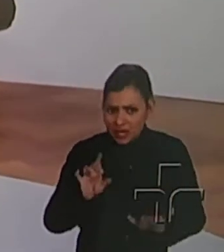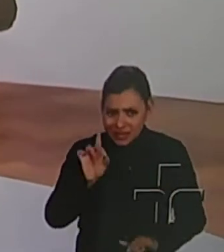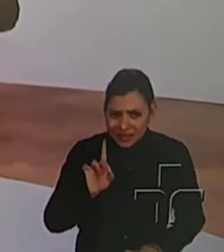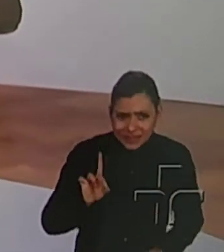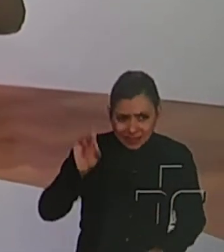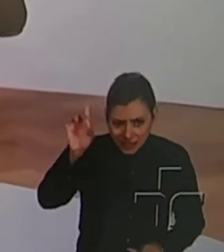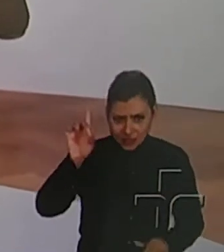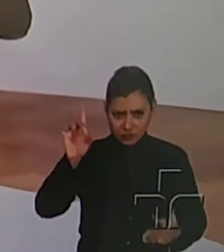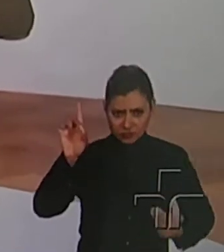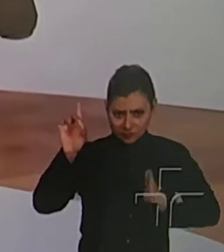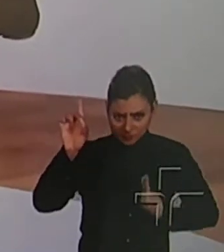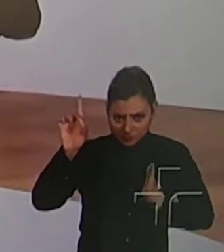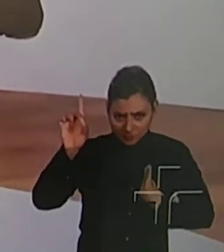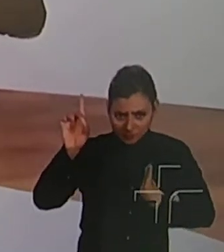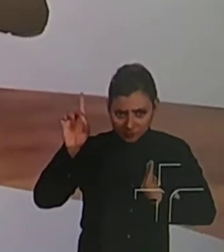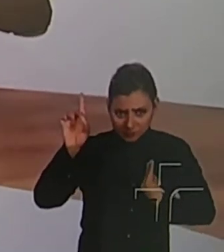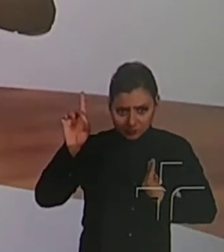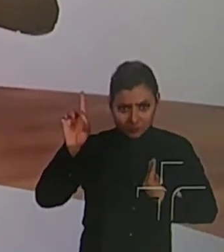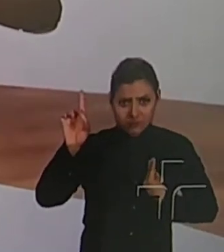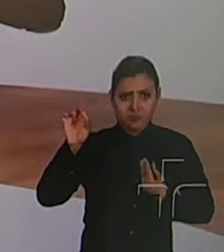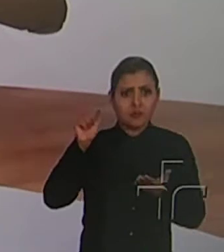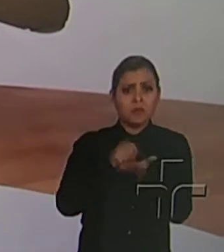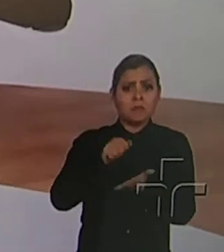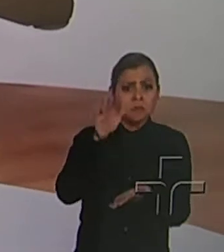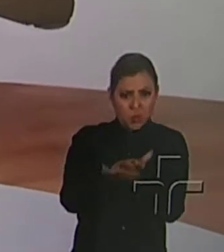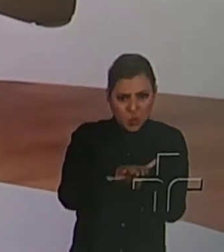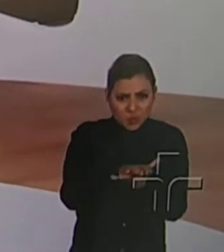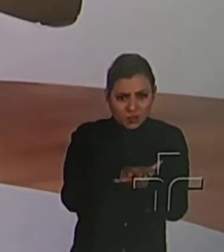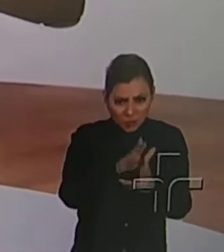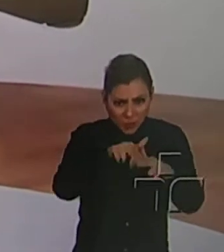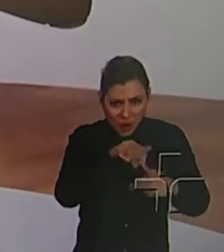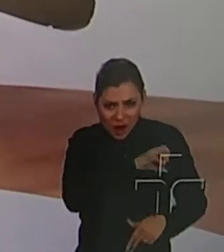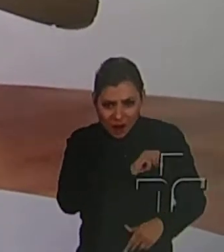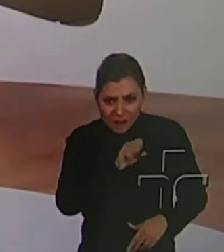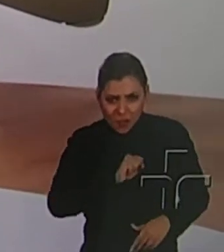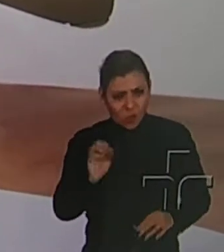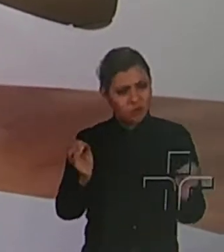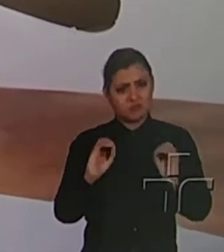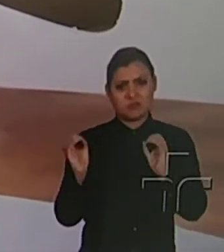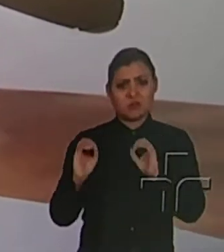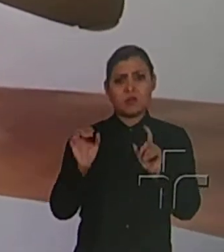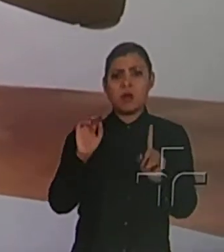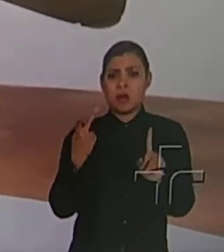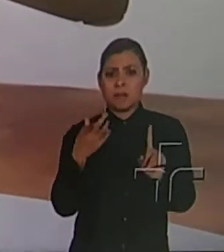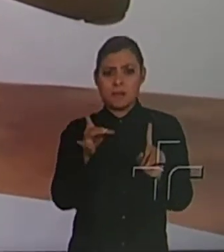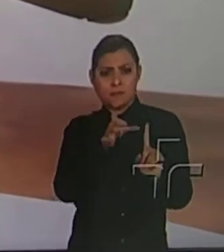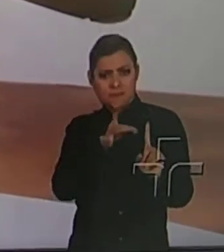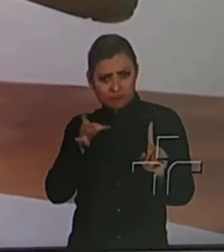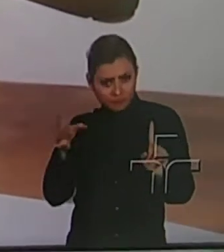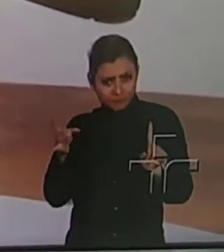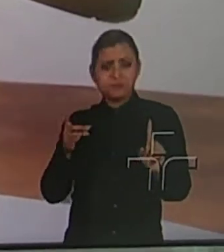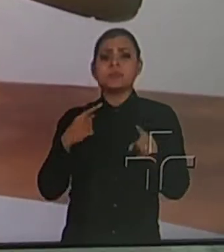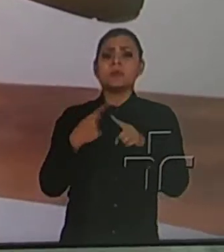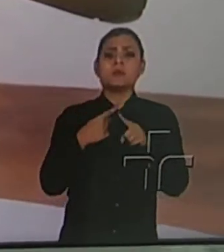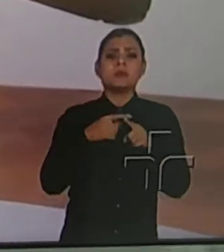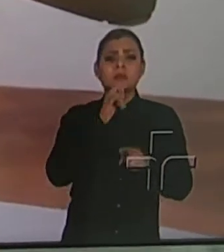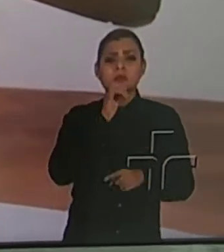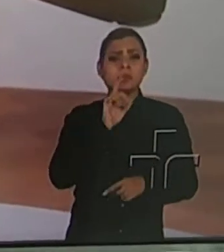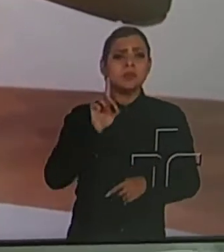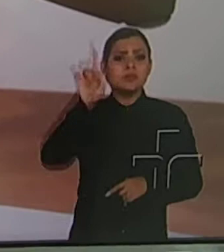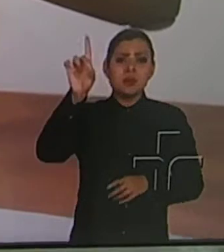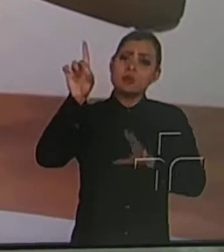that God would punish people for love. If you think about homophobia, for example, why would a loving God punish